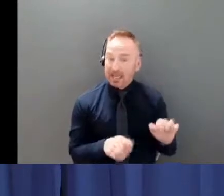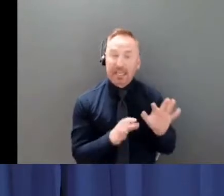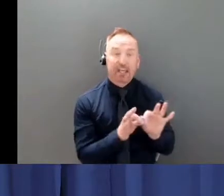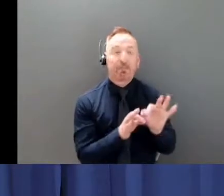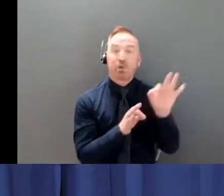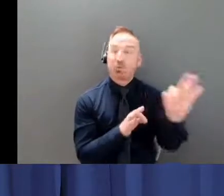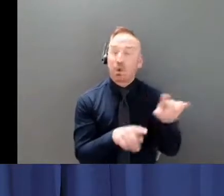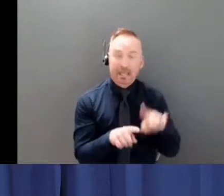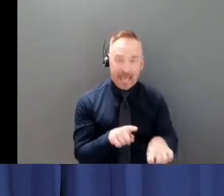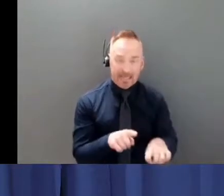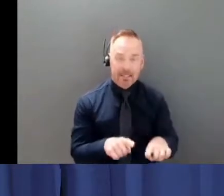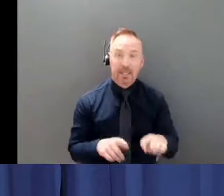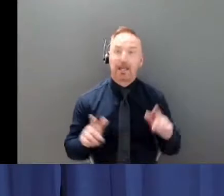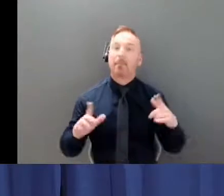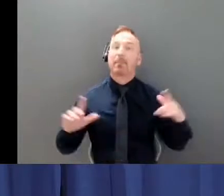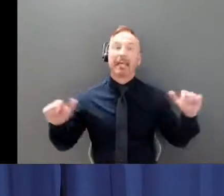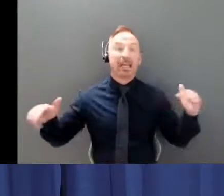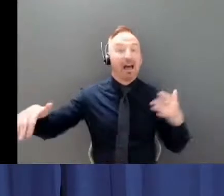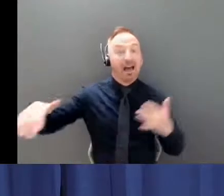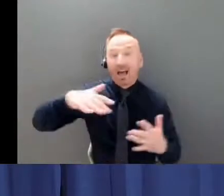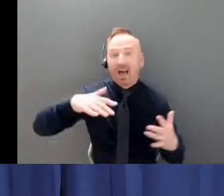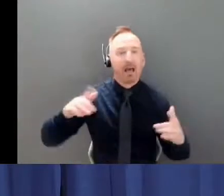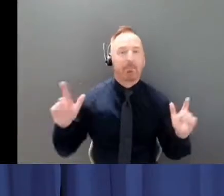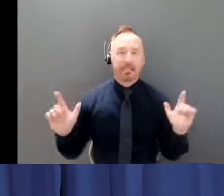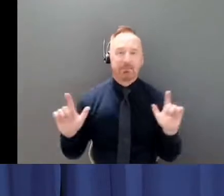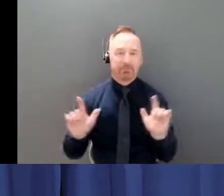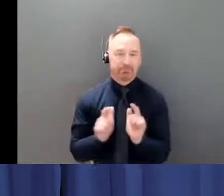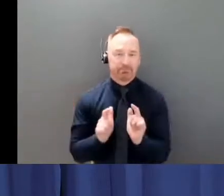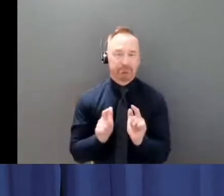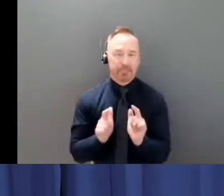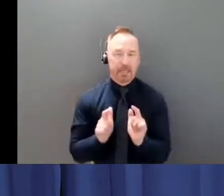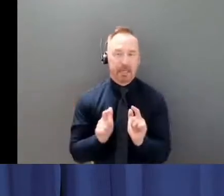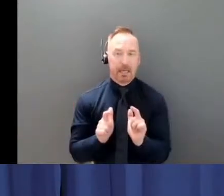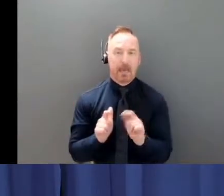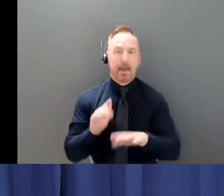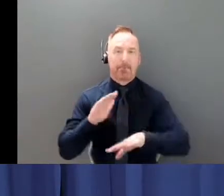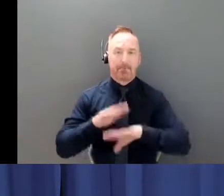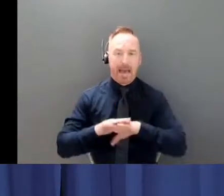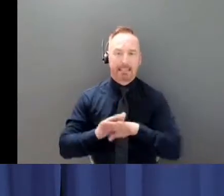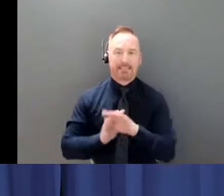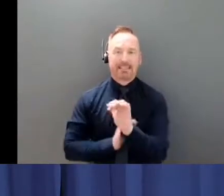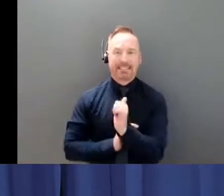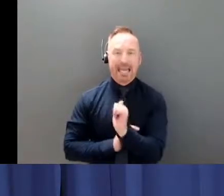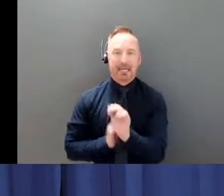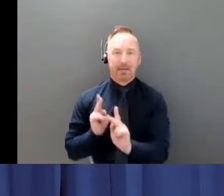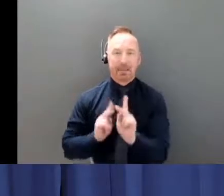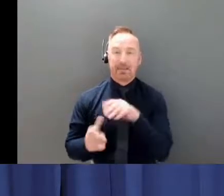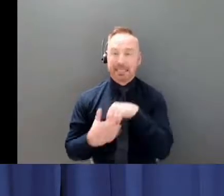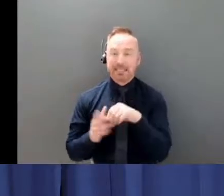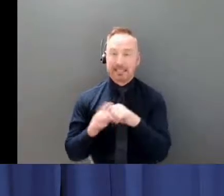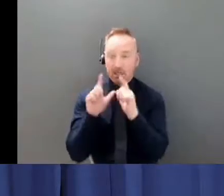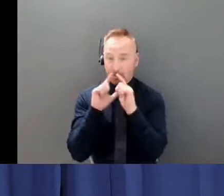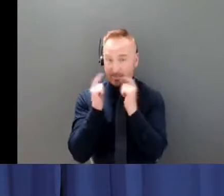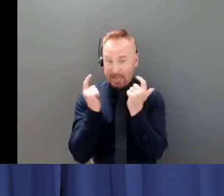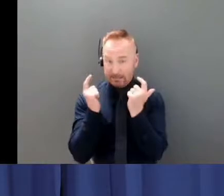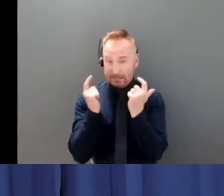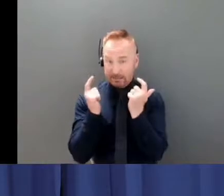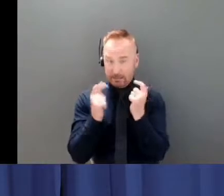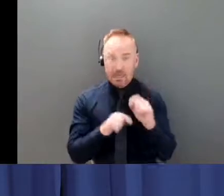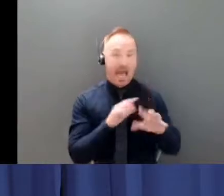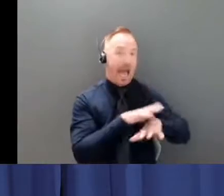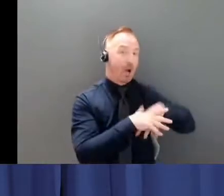I would like you to keep to no more than 10 people indoors with masking or 20 people outdoors